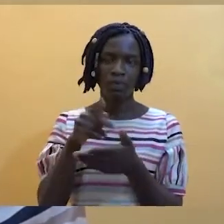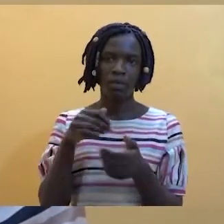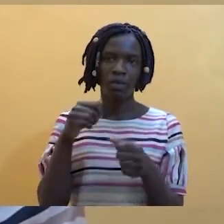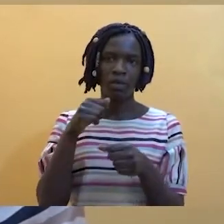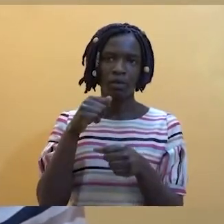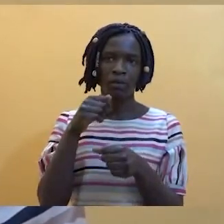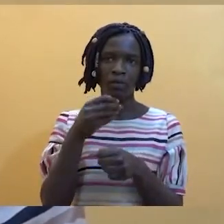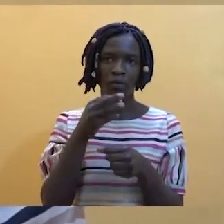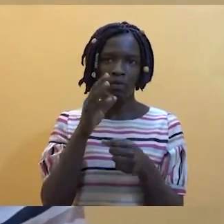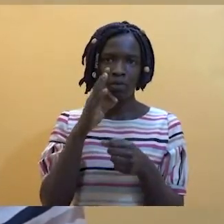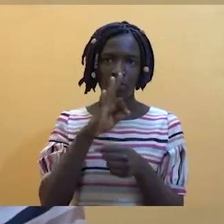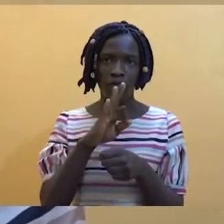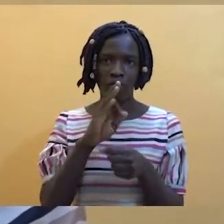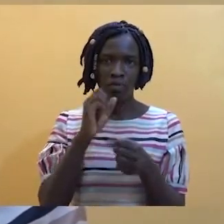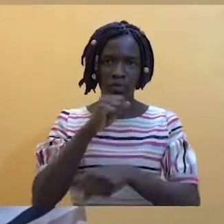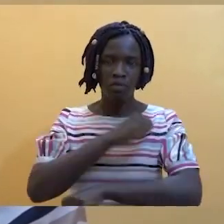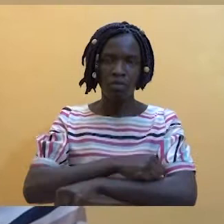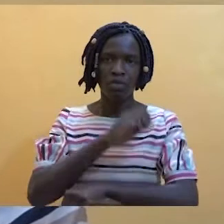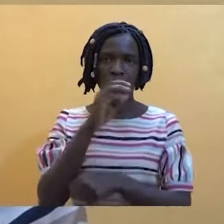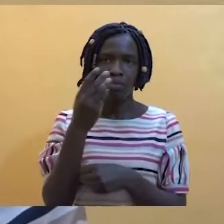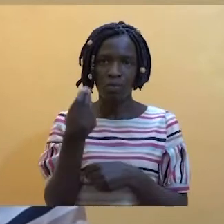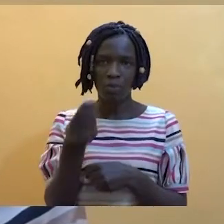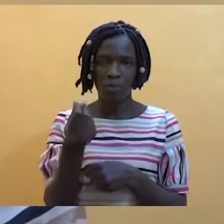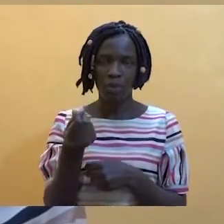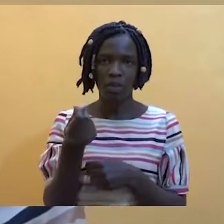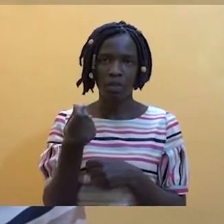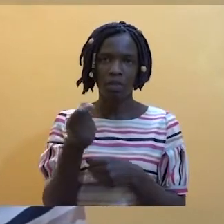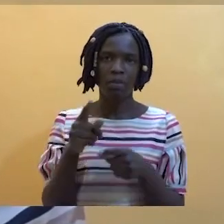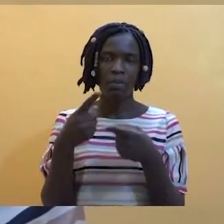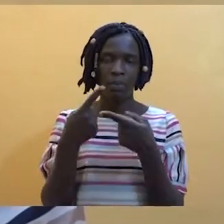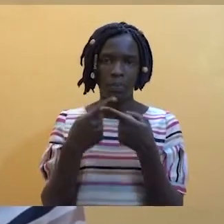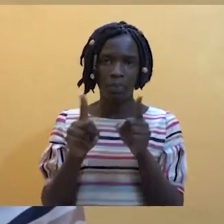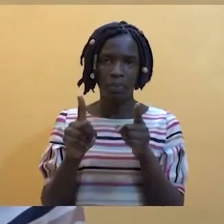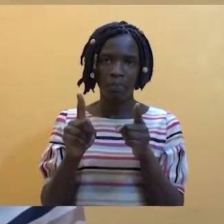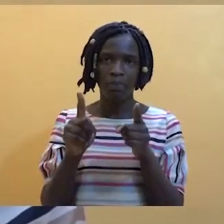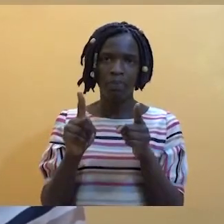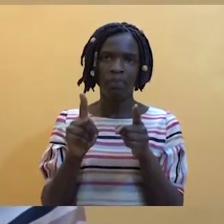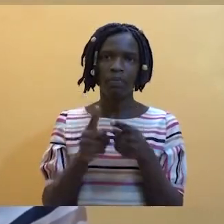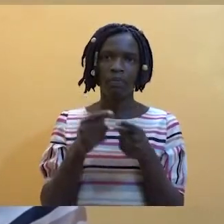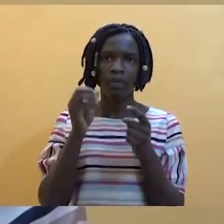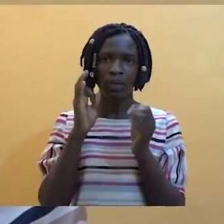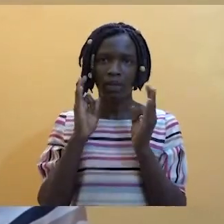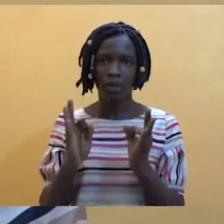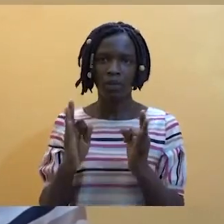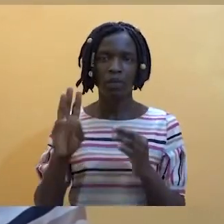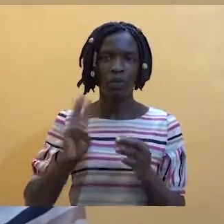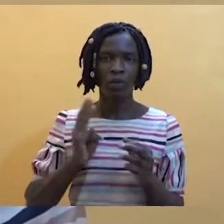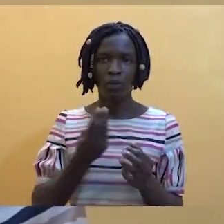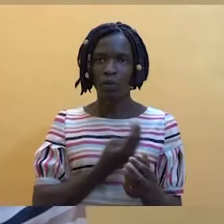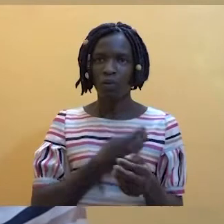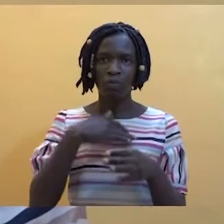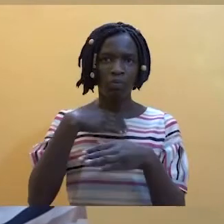To me, it's a big amount. But if all us Kenyans come together, great things will happen.